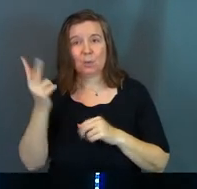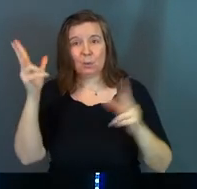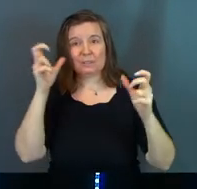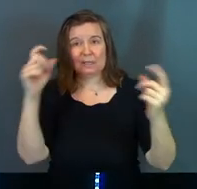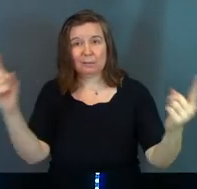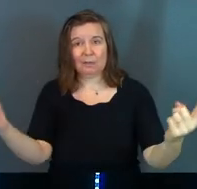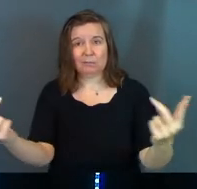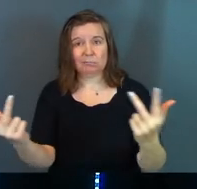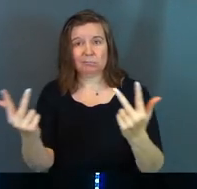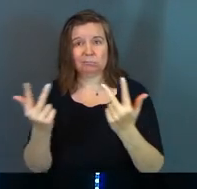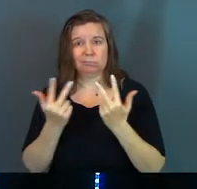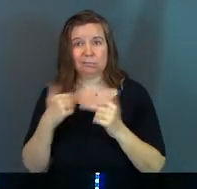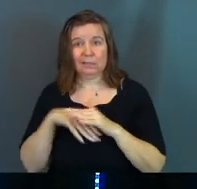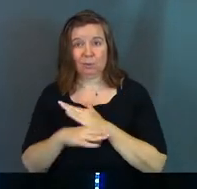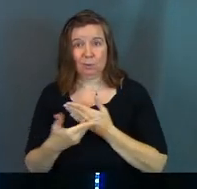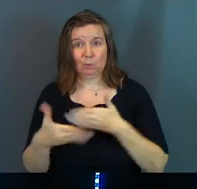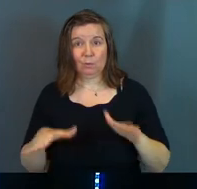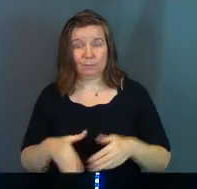demons come into the room.